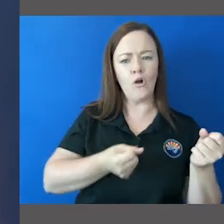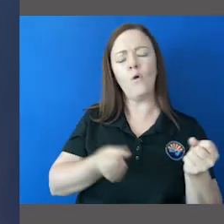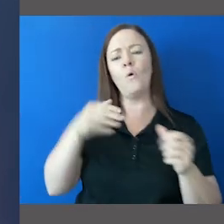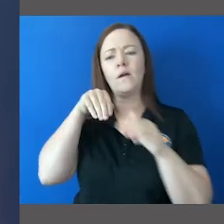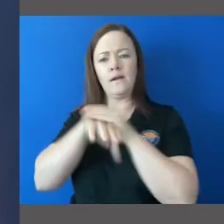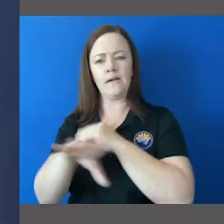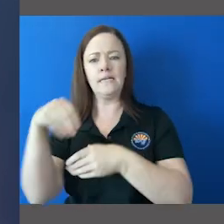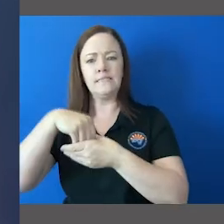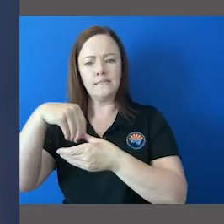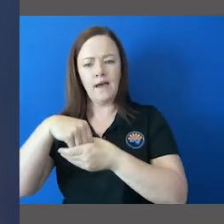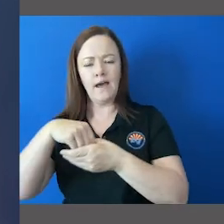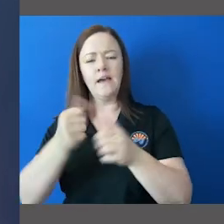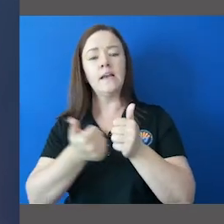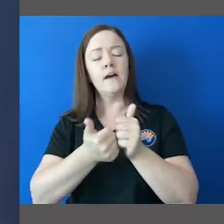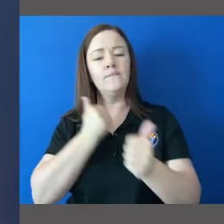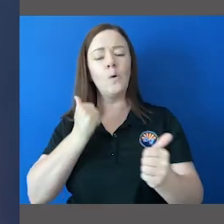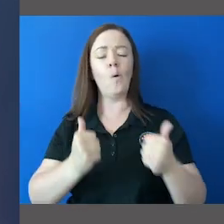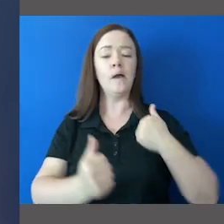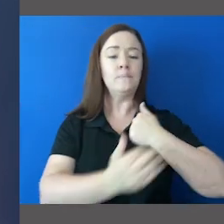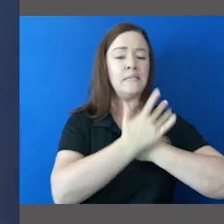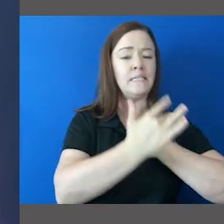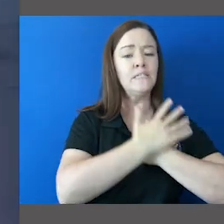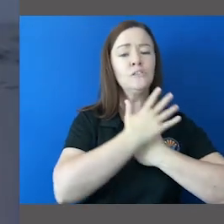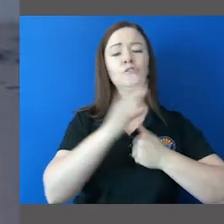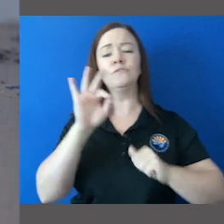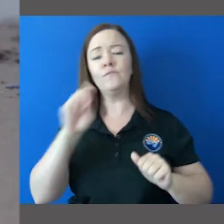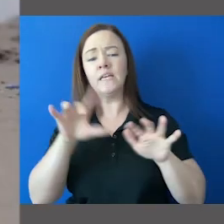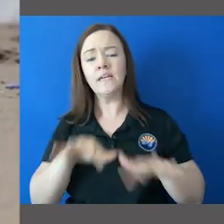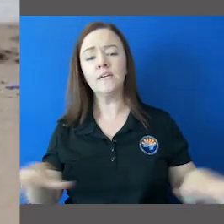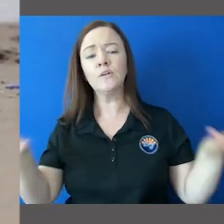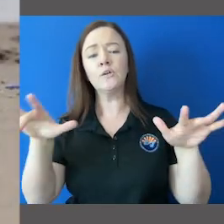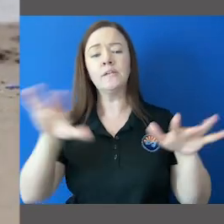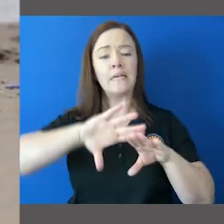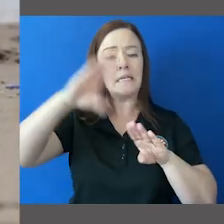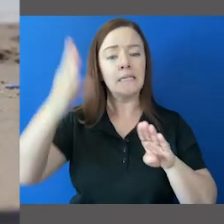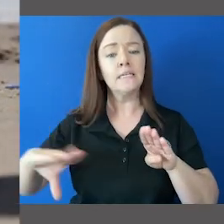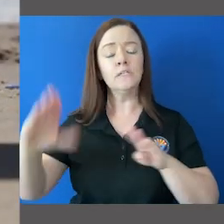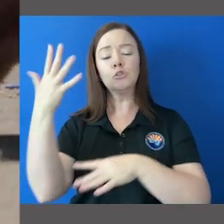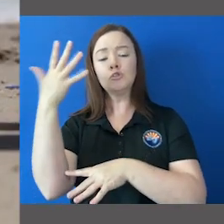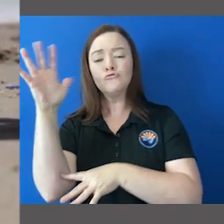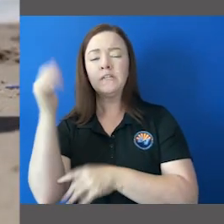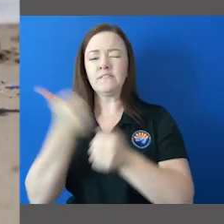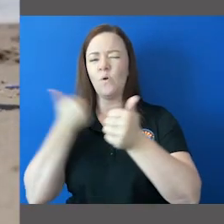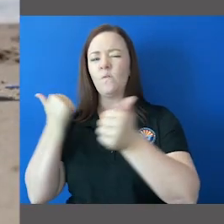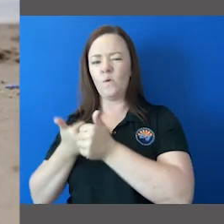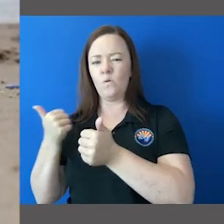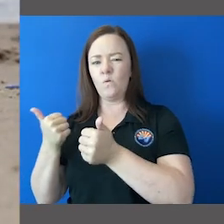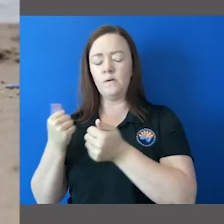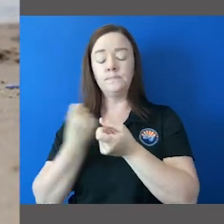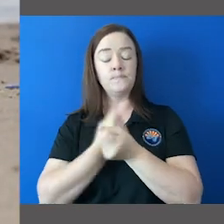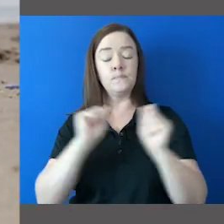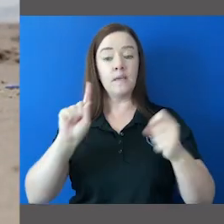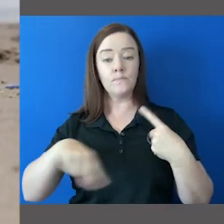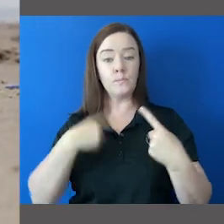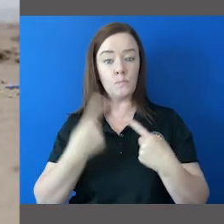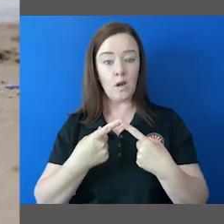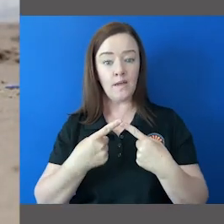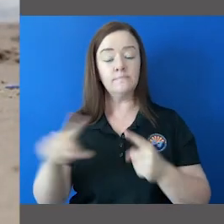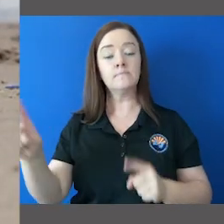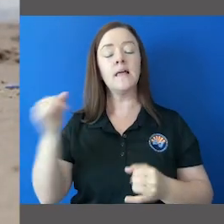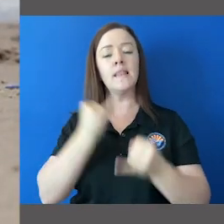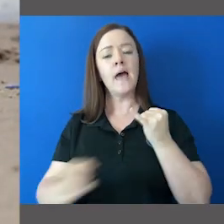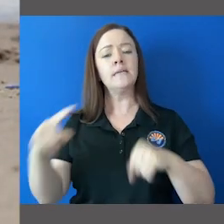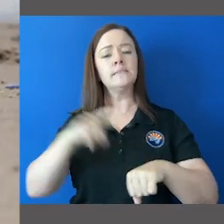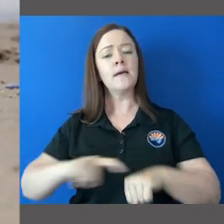hilltops and tall objects like trees when is it safe you should wait at least 30 minutes